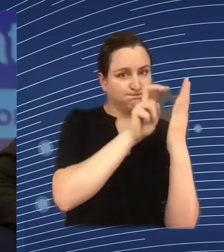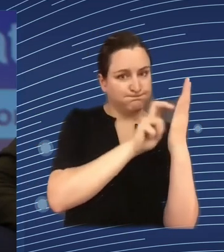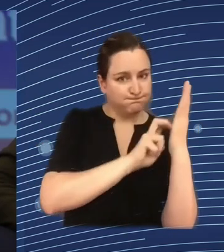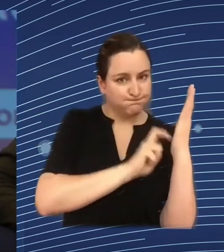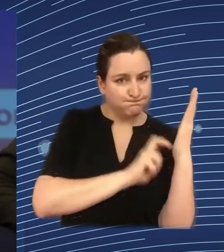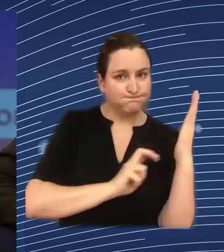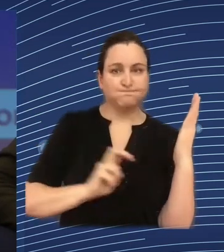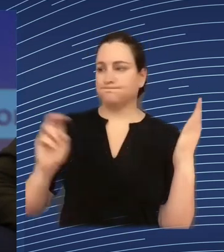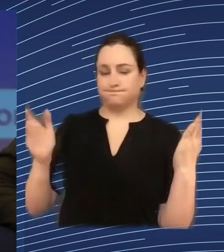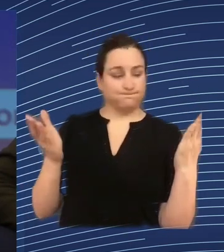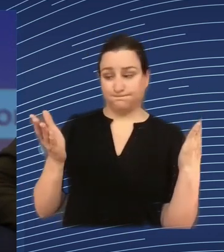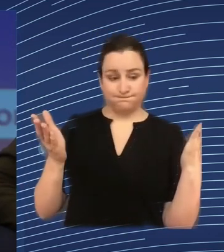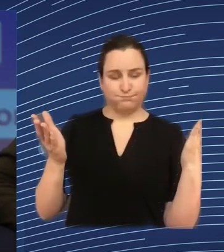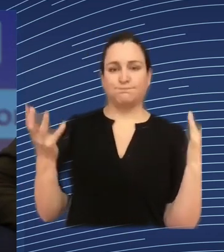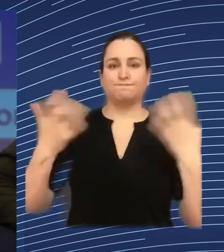approvals but also to get their advice